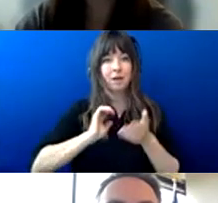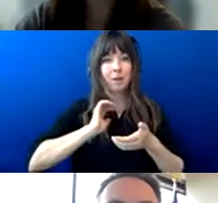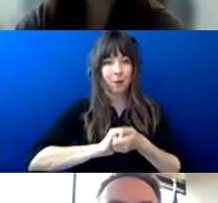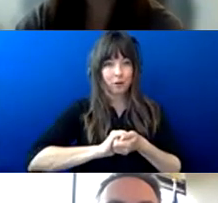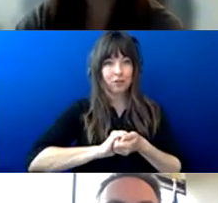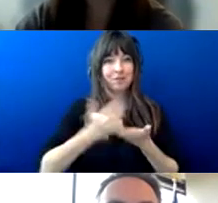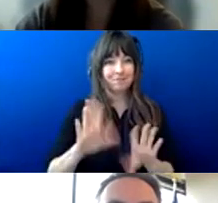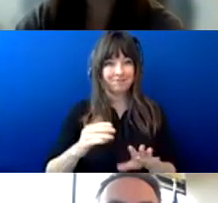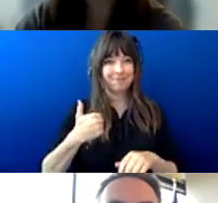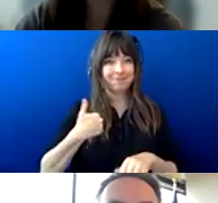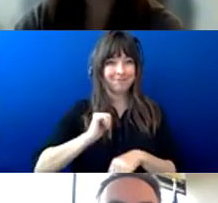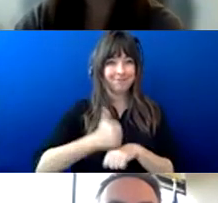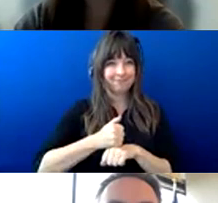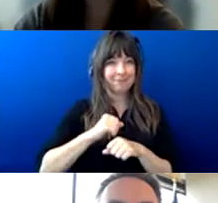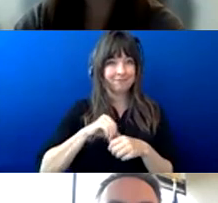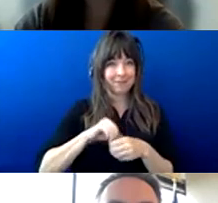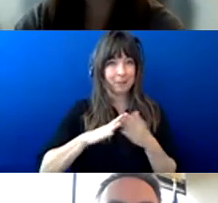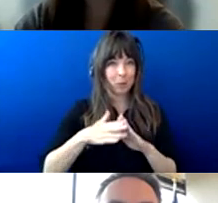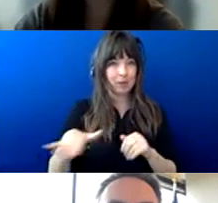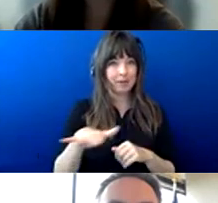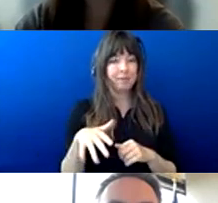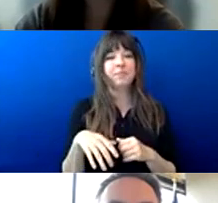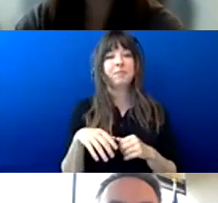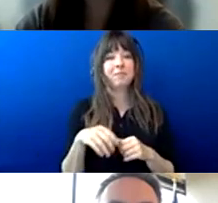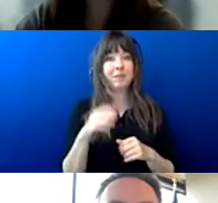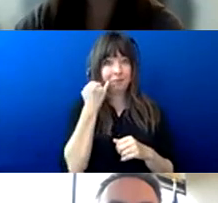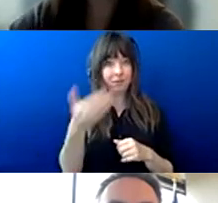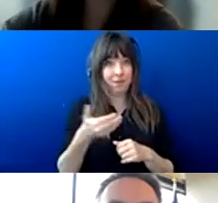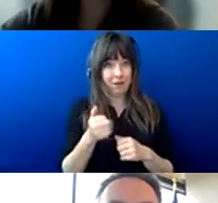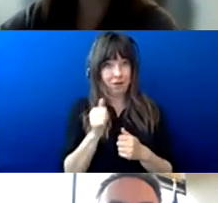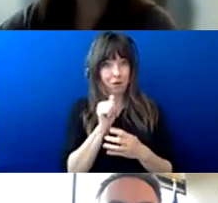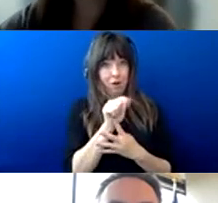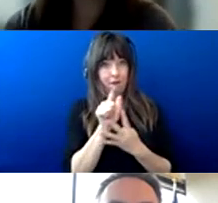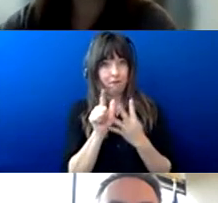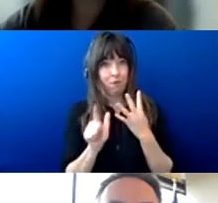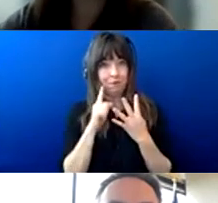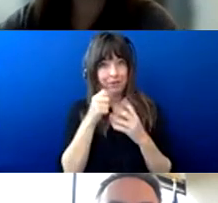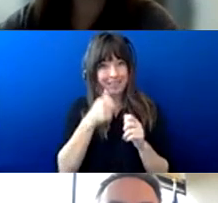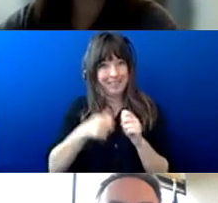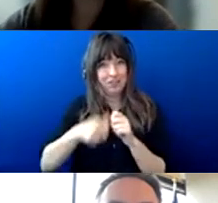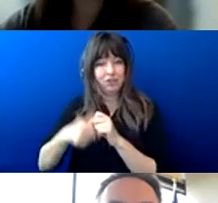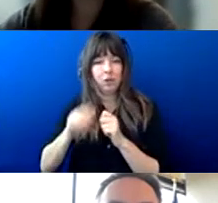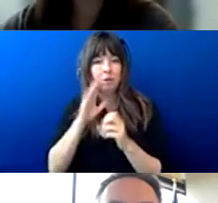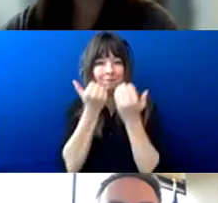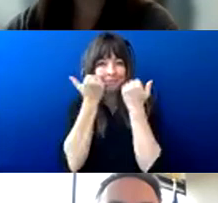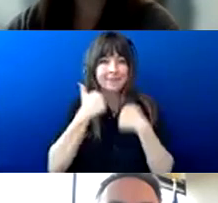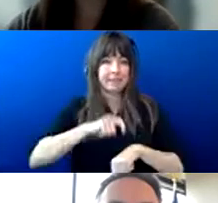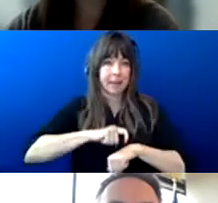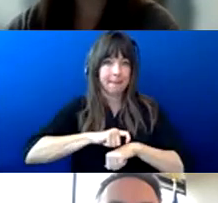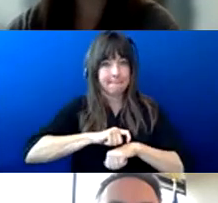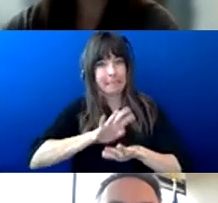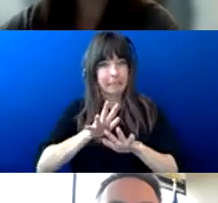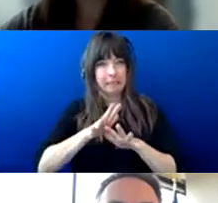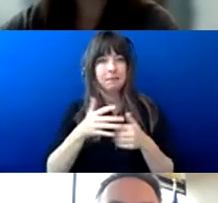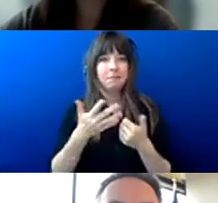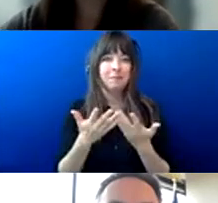exist in the community and if we invited all four uh for each would have been a little more time consuming um and we